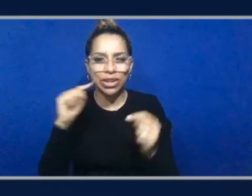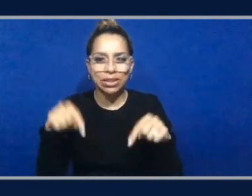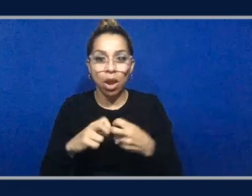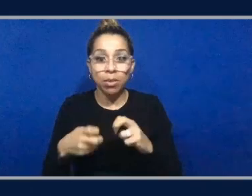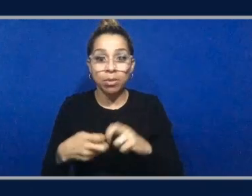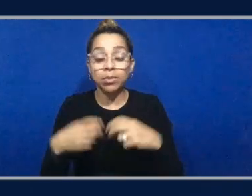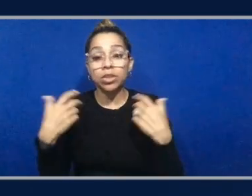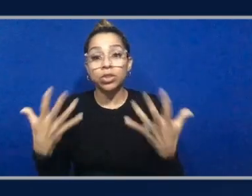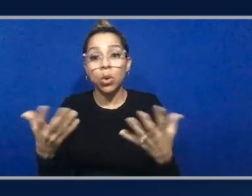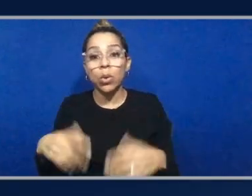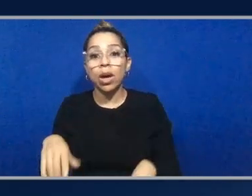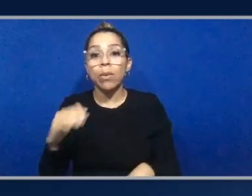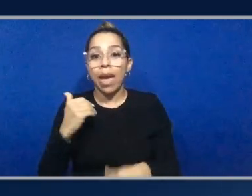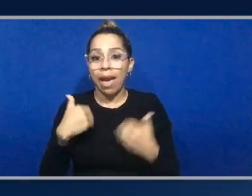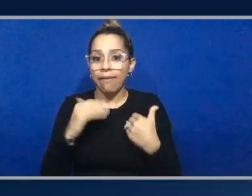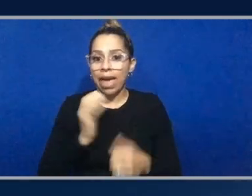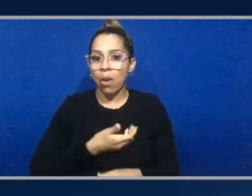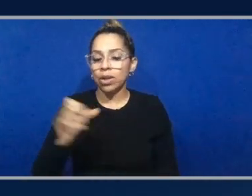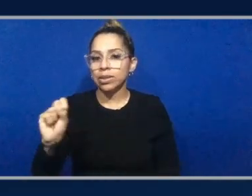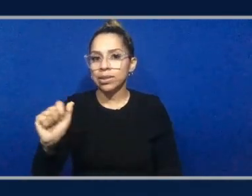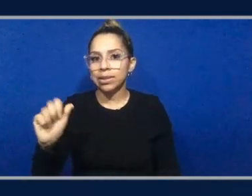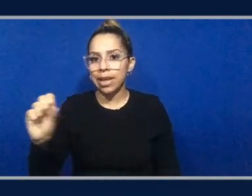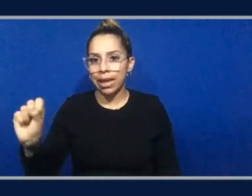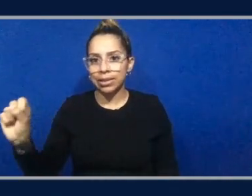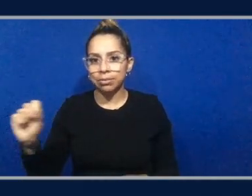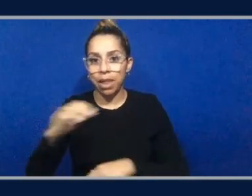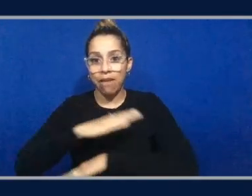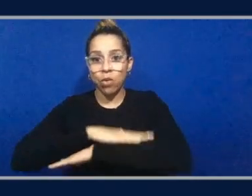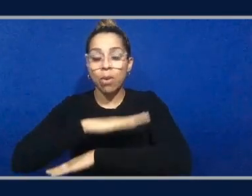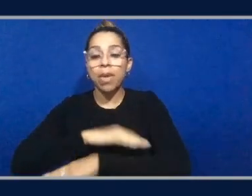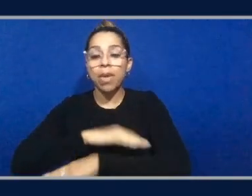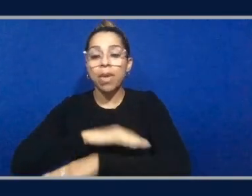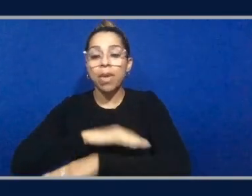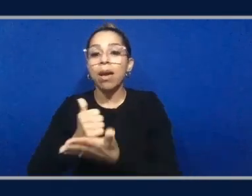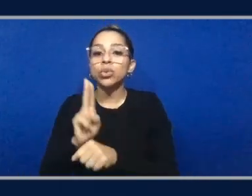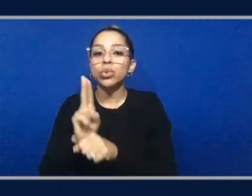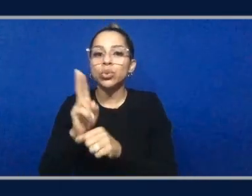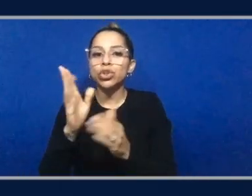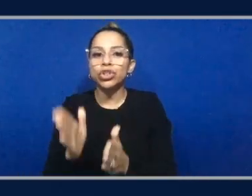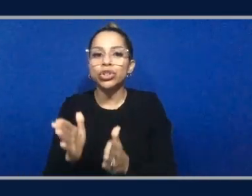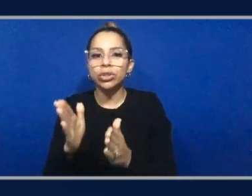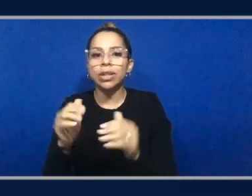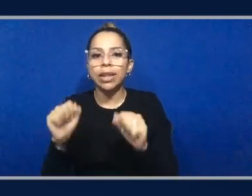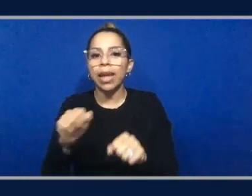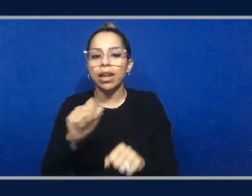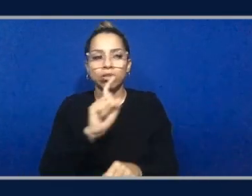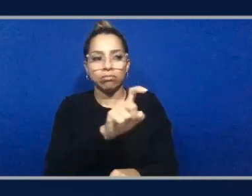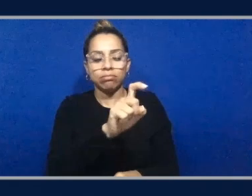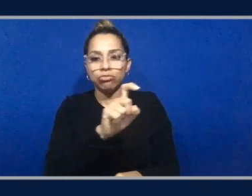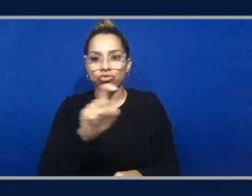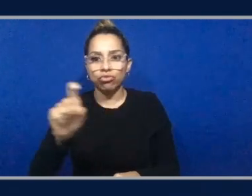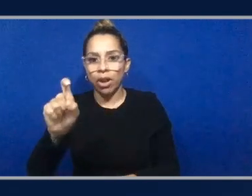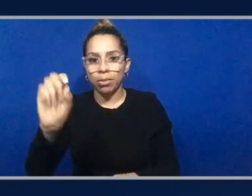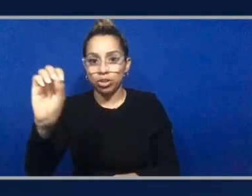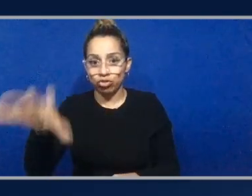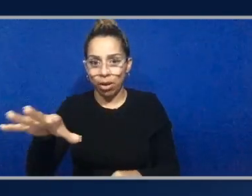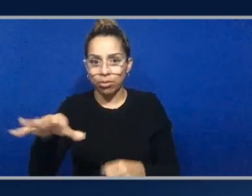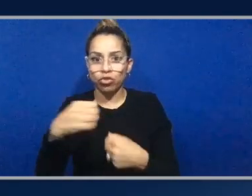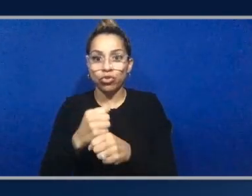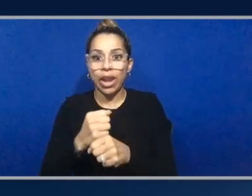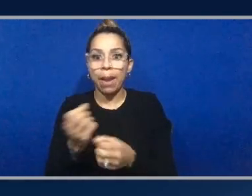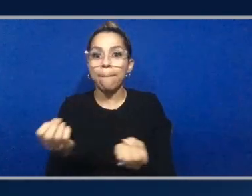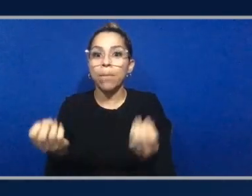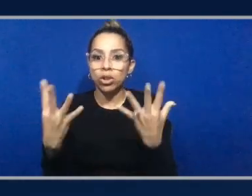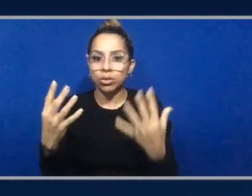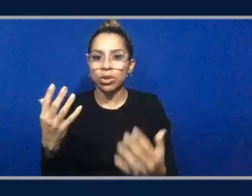SaaS platform. It enables users to drag and drop their way to creating not just AI agents, but multiple AI agents that can work together to